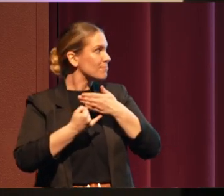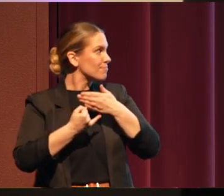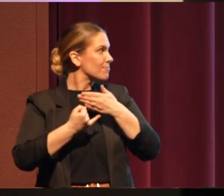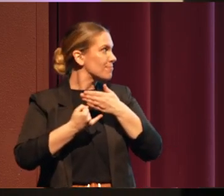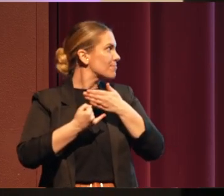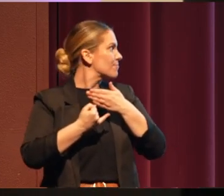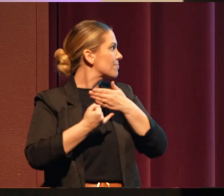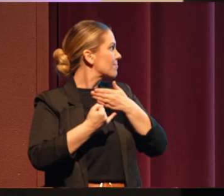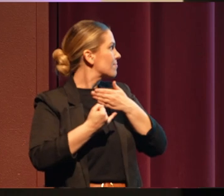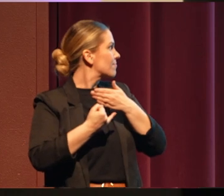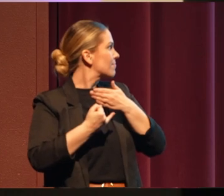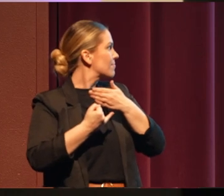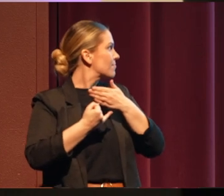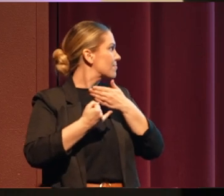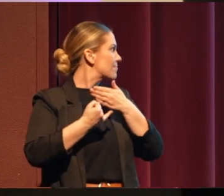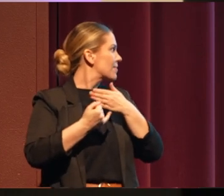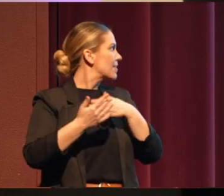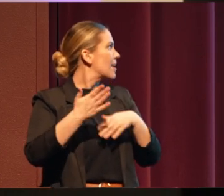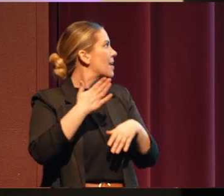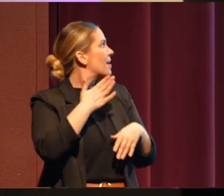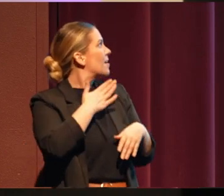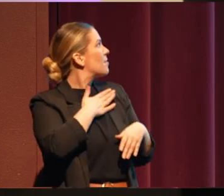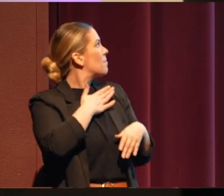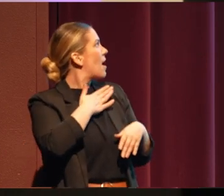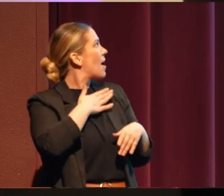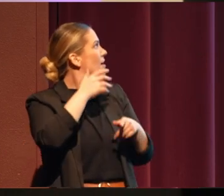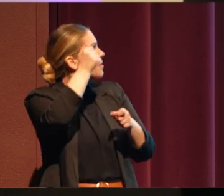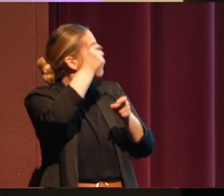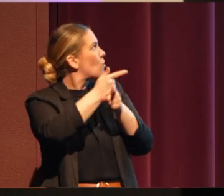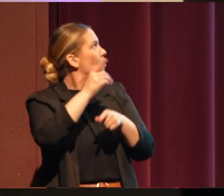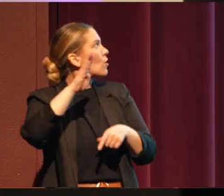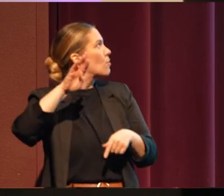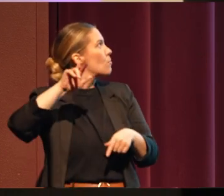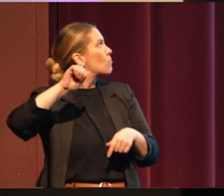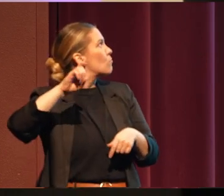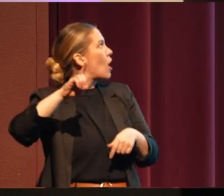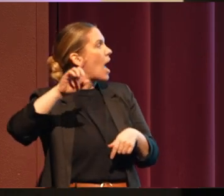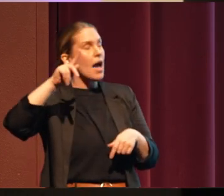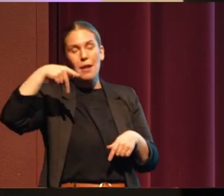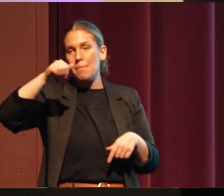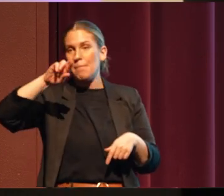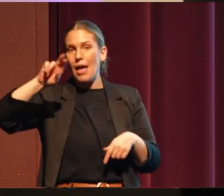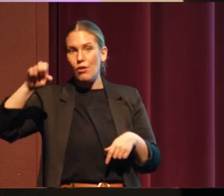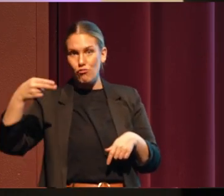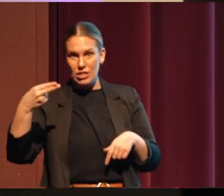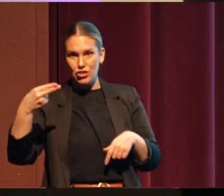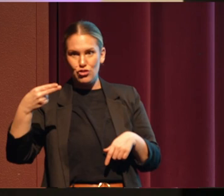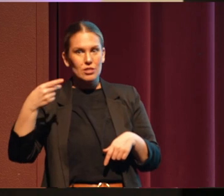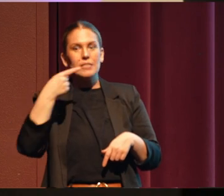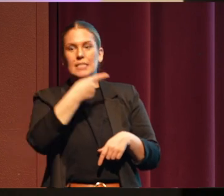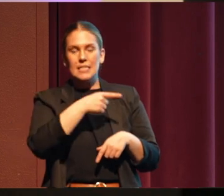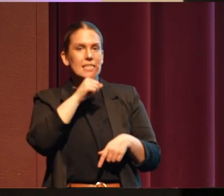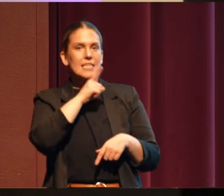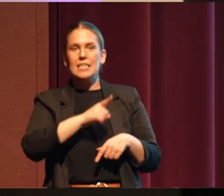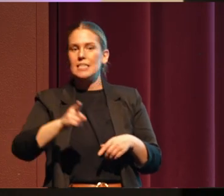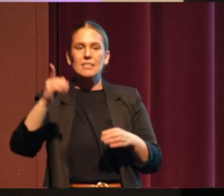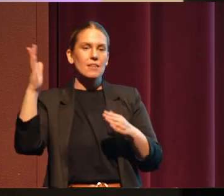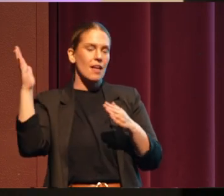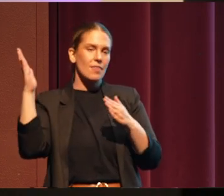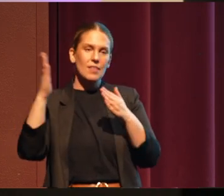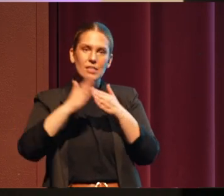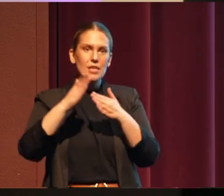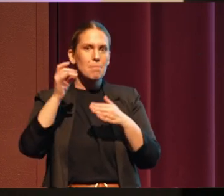Water Rights Specialist. He is on the front lines. He is the tip of the spear.